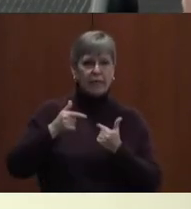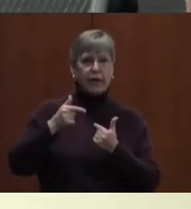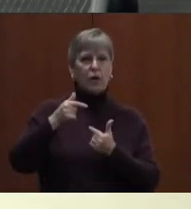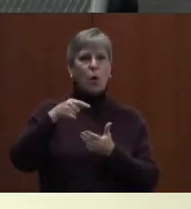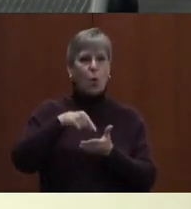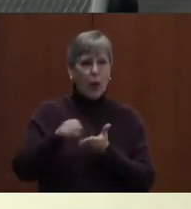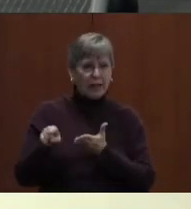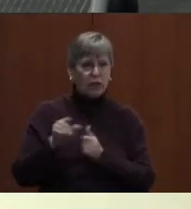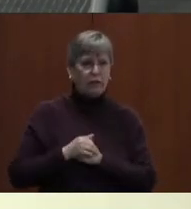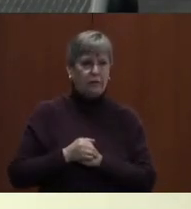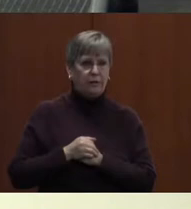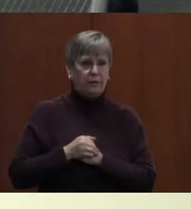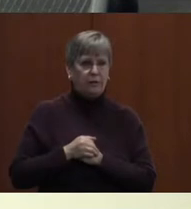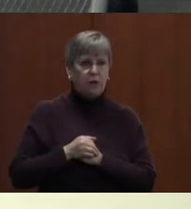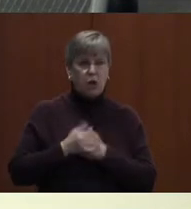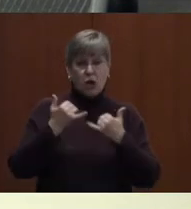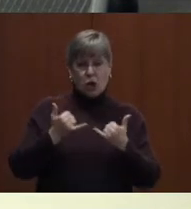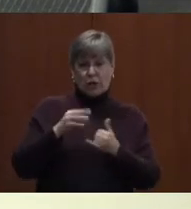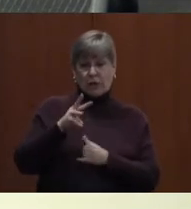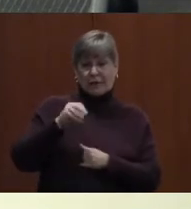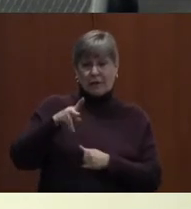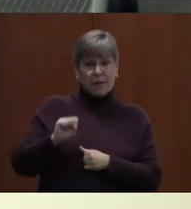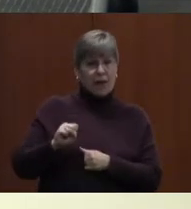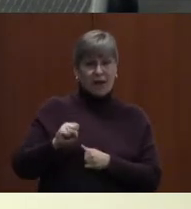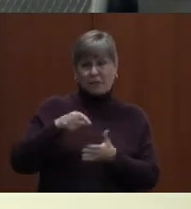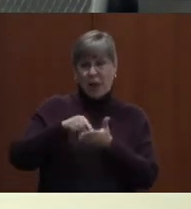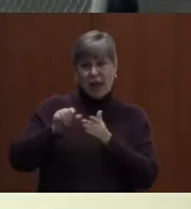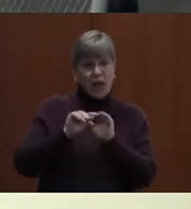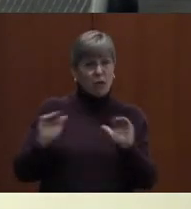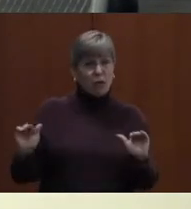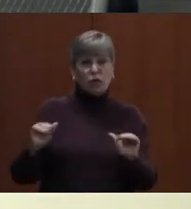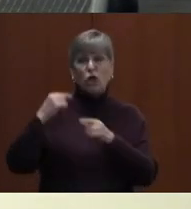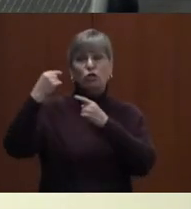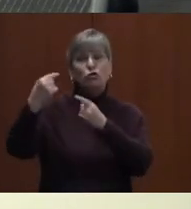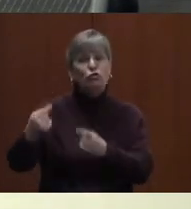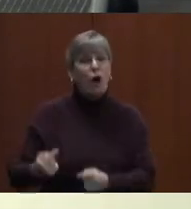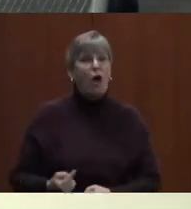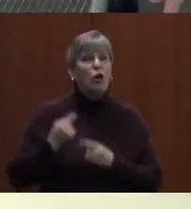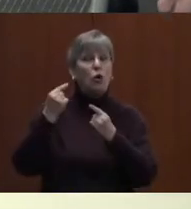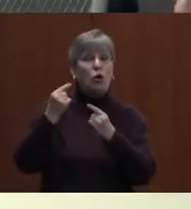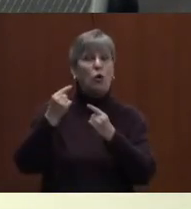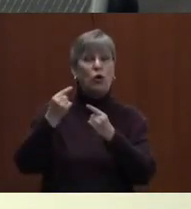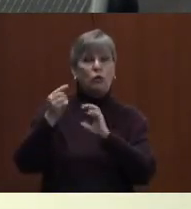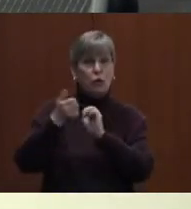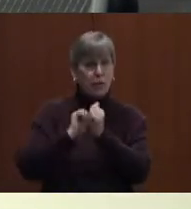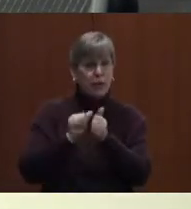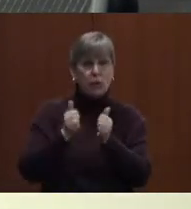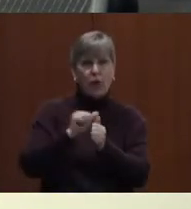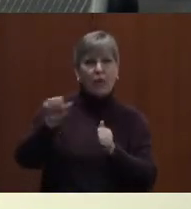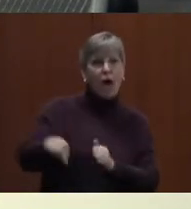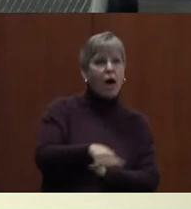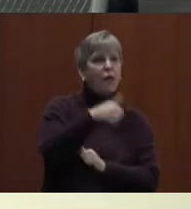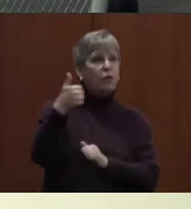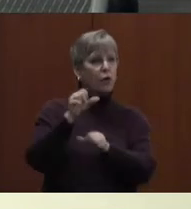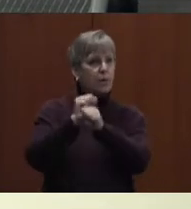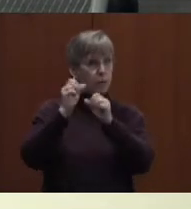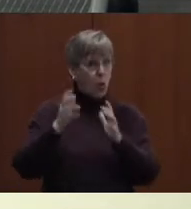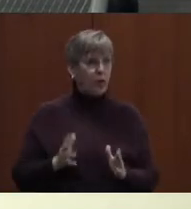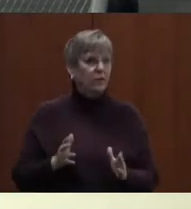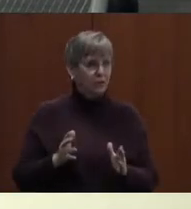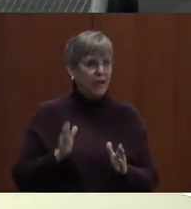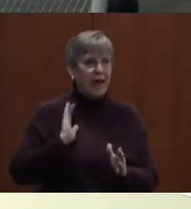because current WCPS compensation levels struggle to compete with other employers